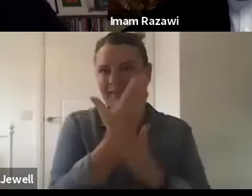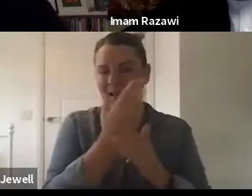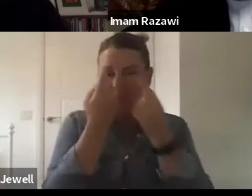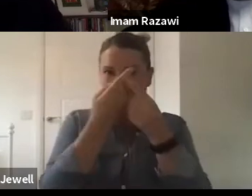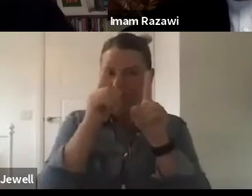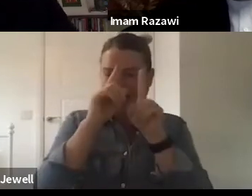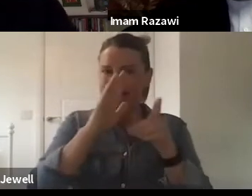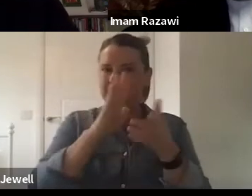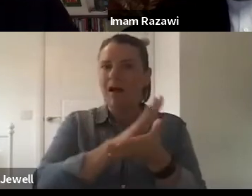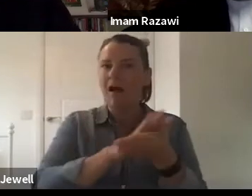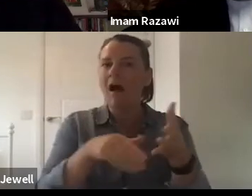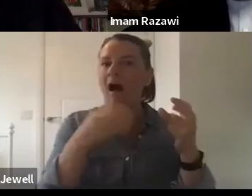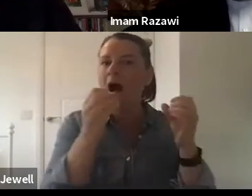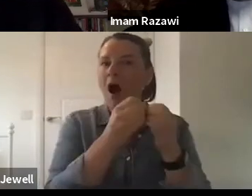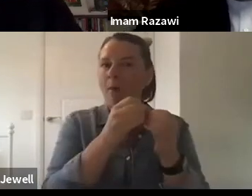health and wellbeing.